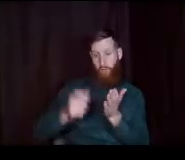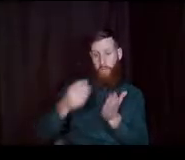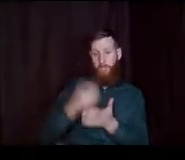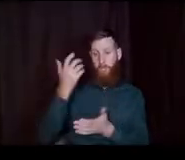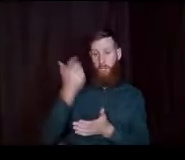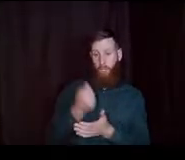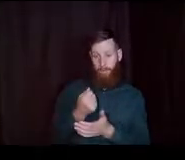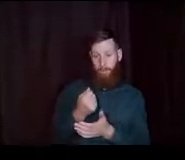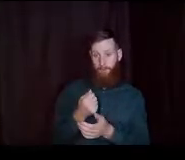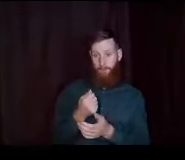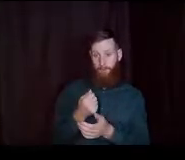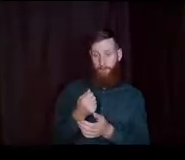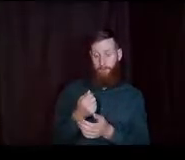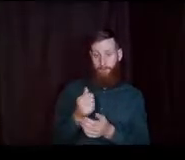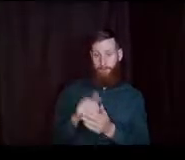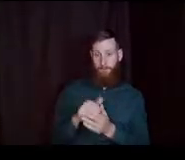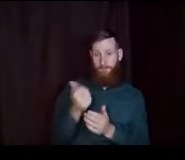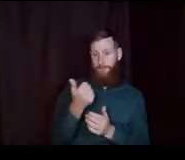in any status.